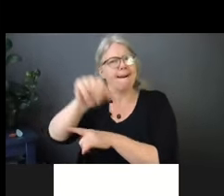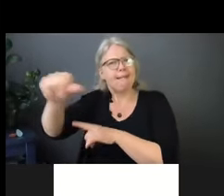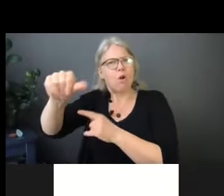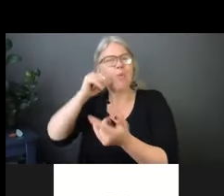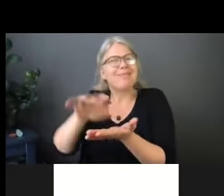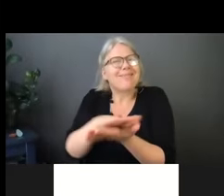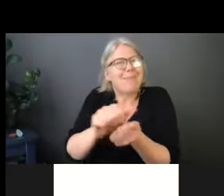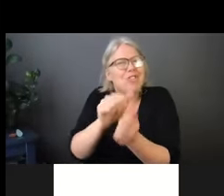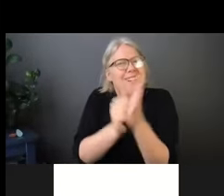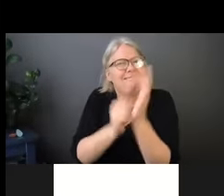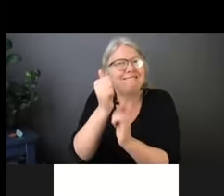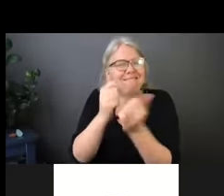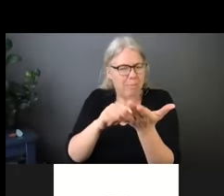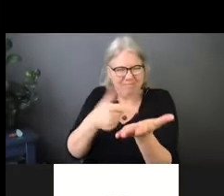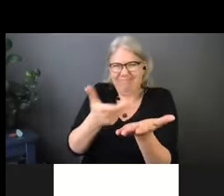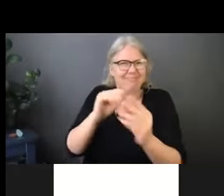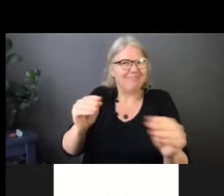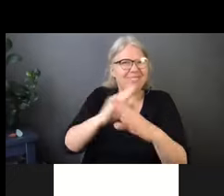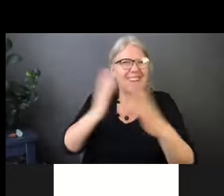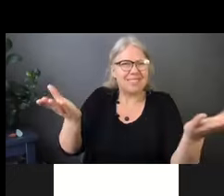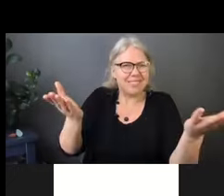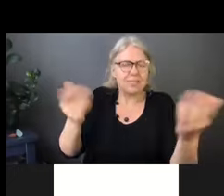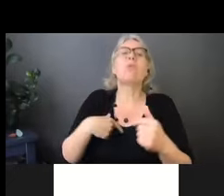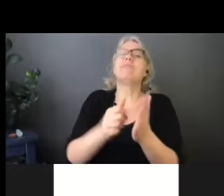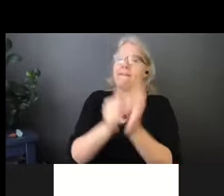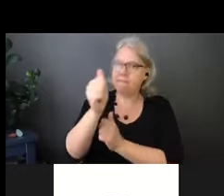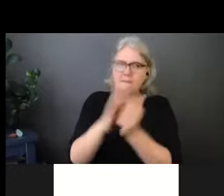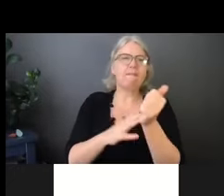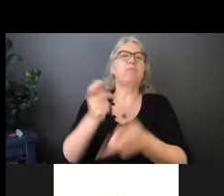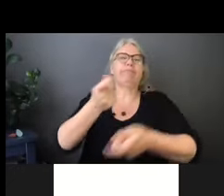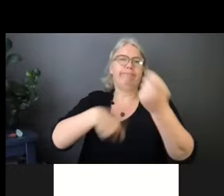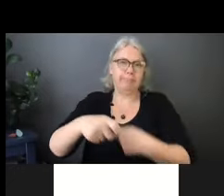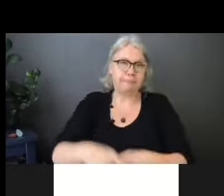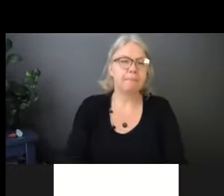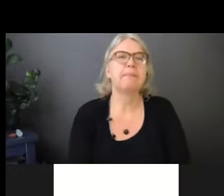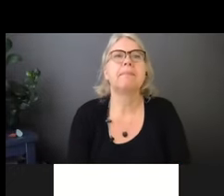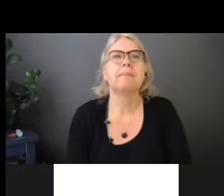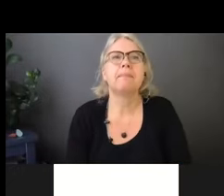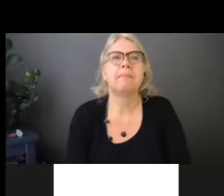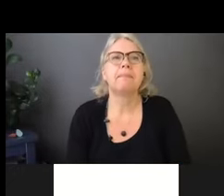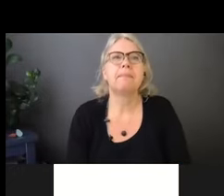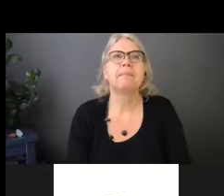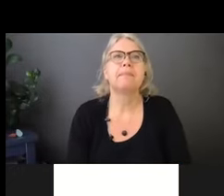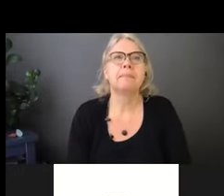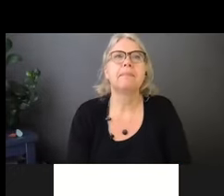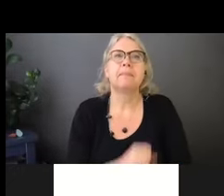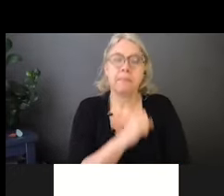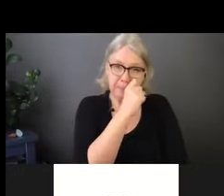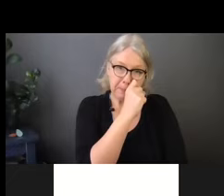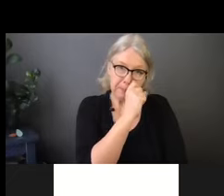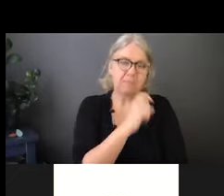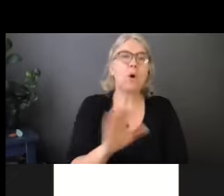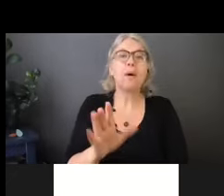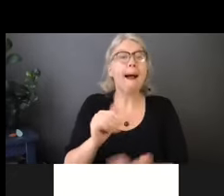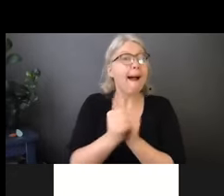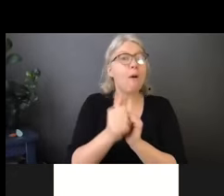you're going to wash